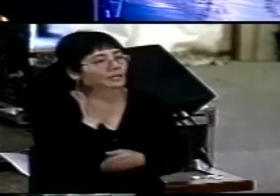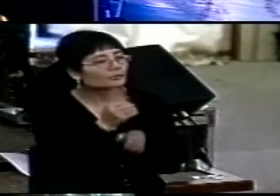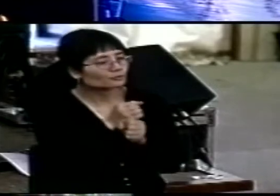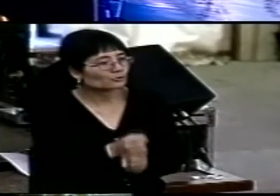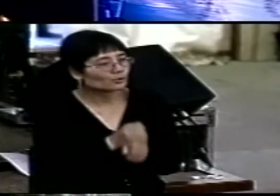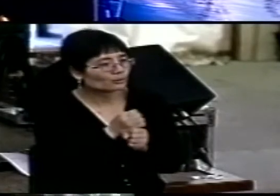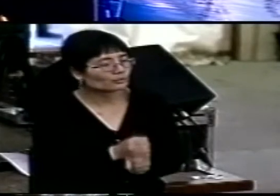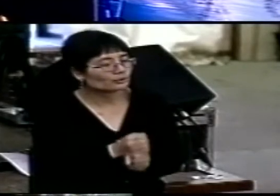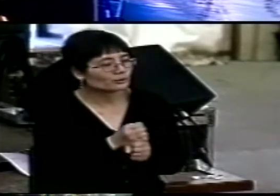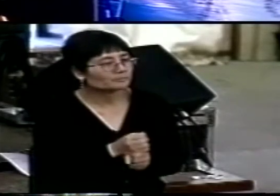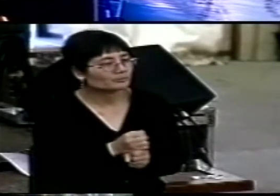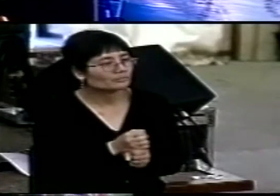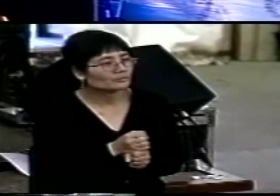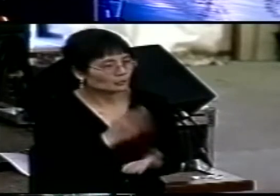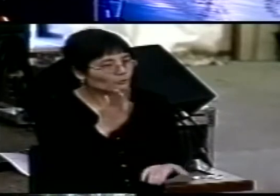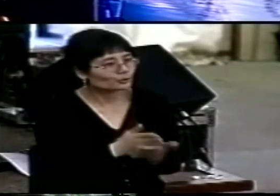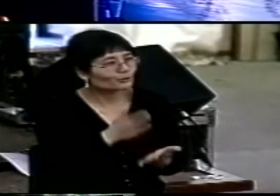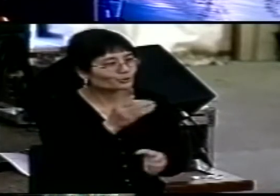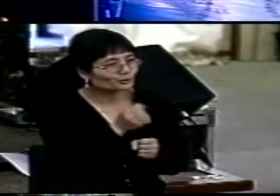God, the true church.